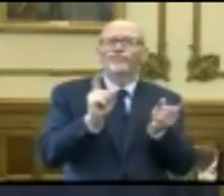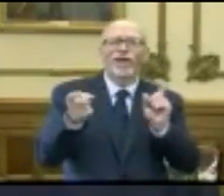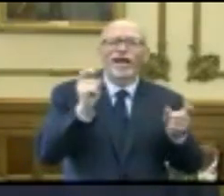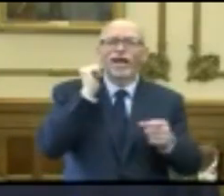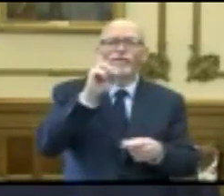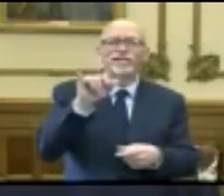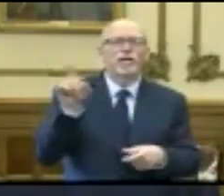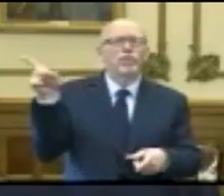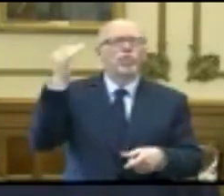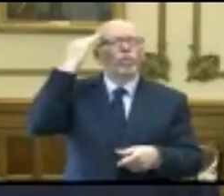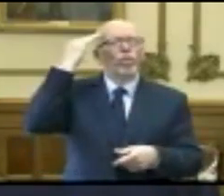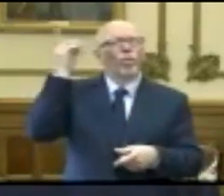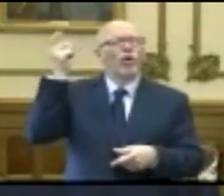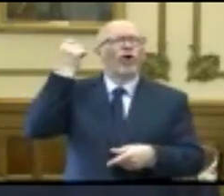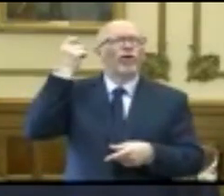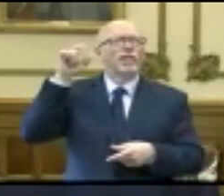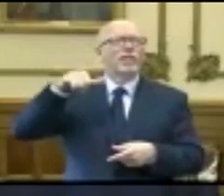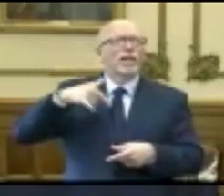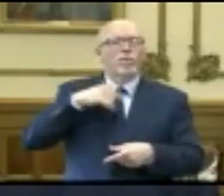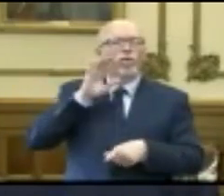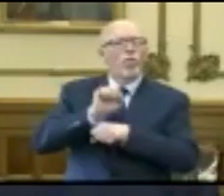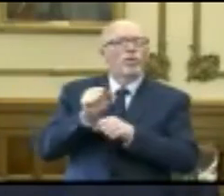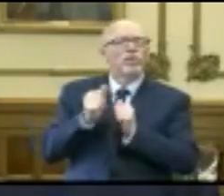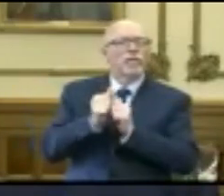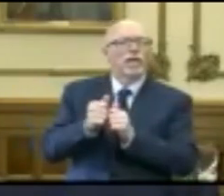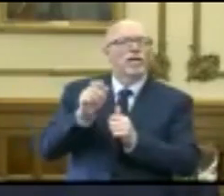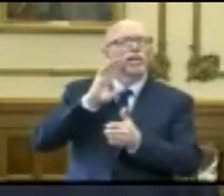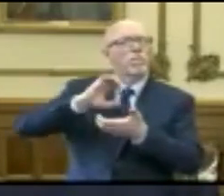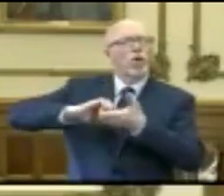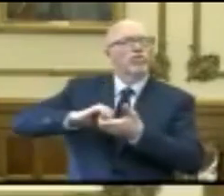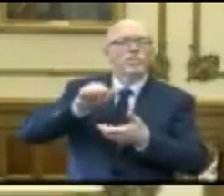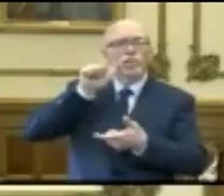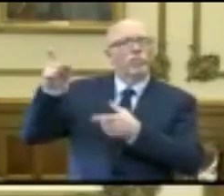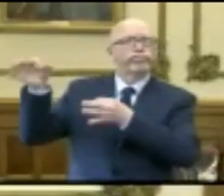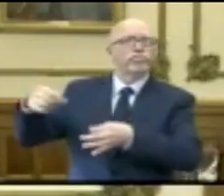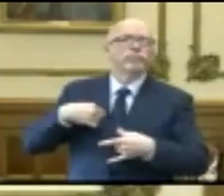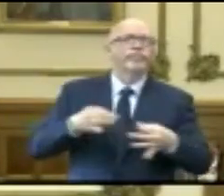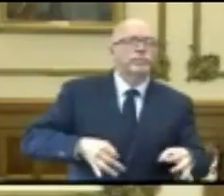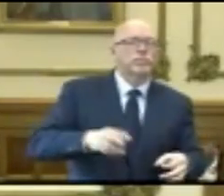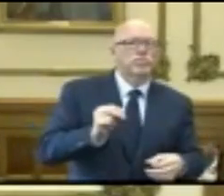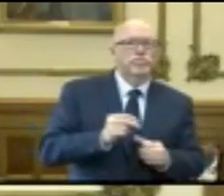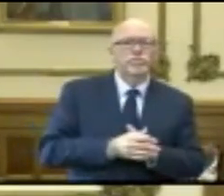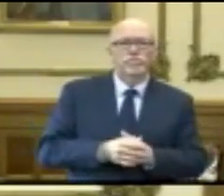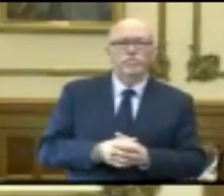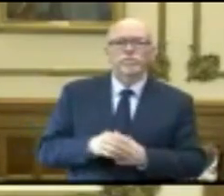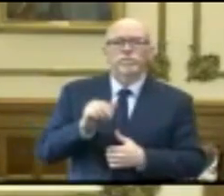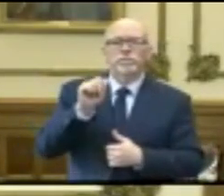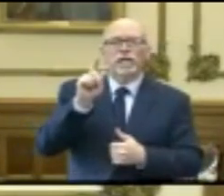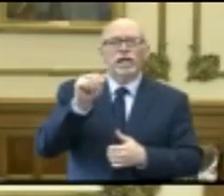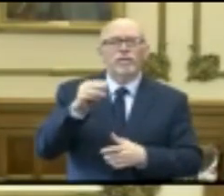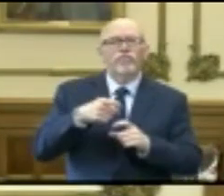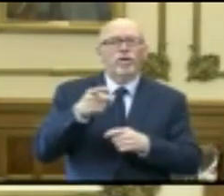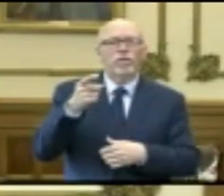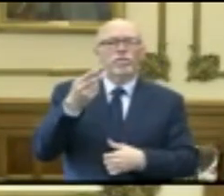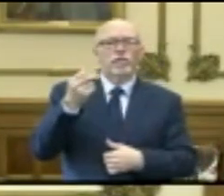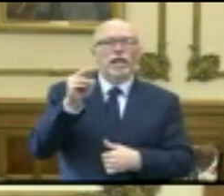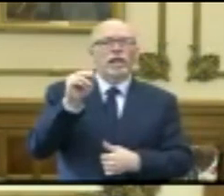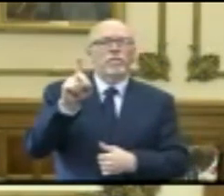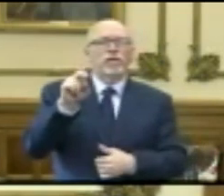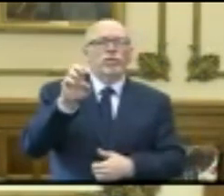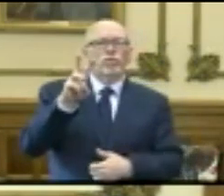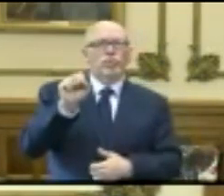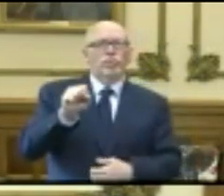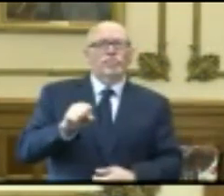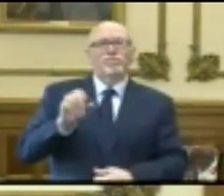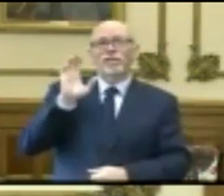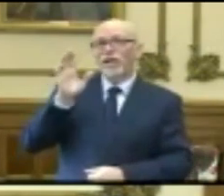day. He understands this, and we'll continue to work together. This will be a partnership. Adam Venostel, Hanna News. Hello, Adam.